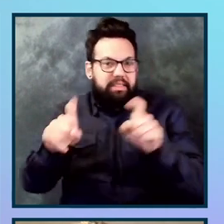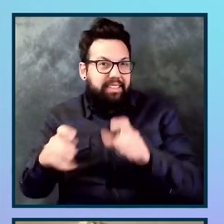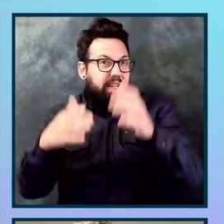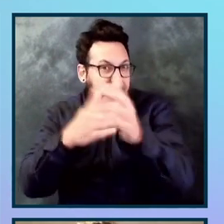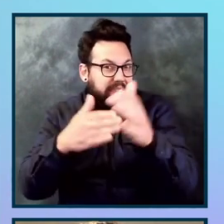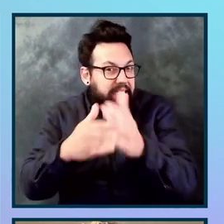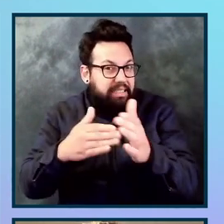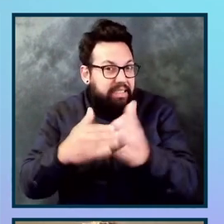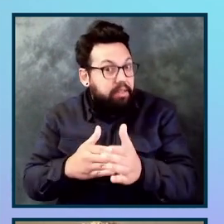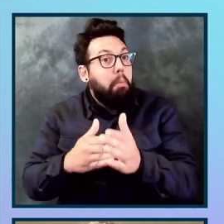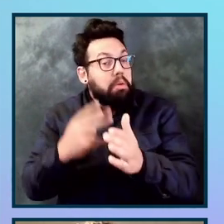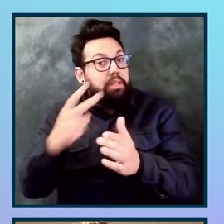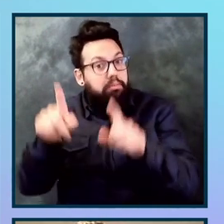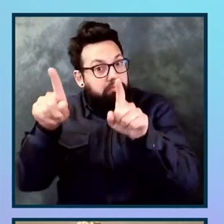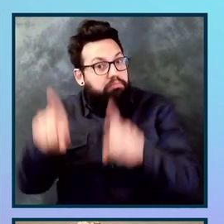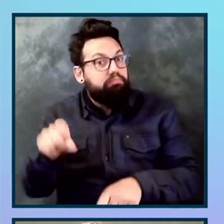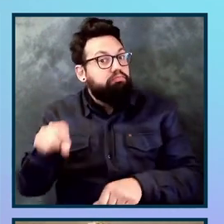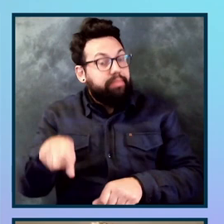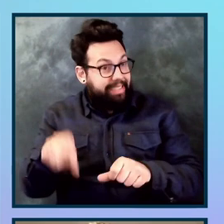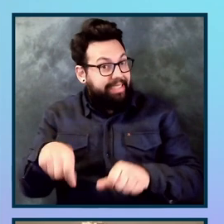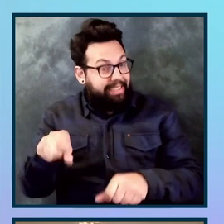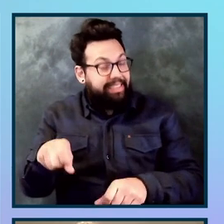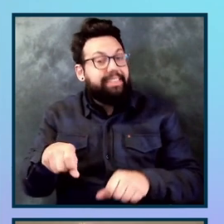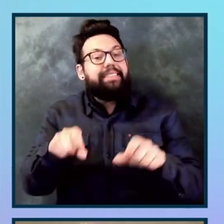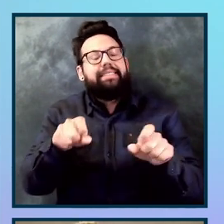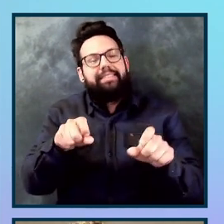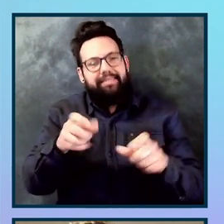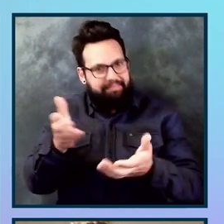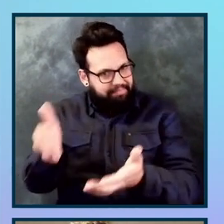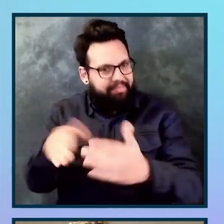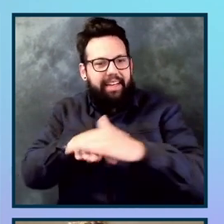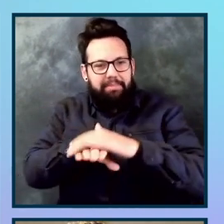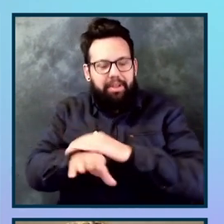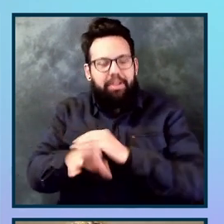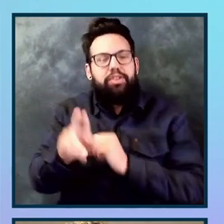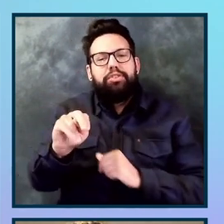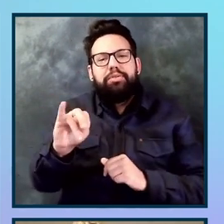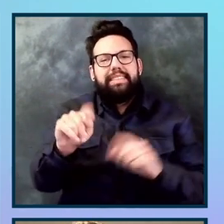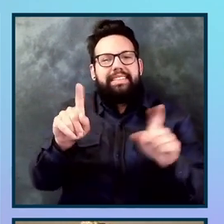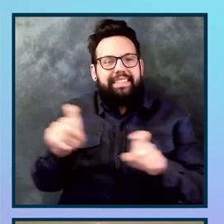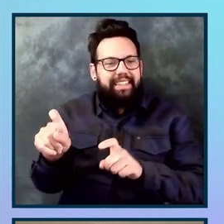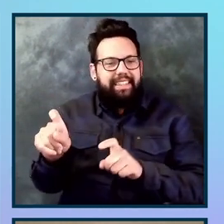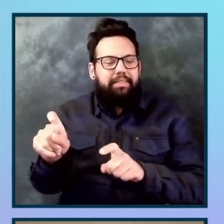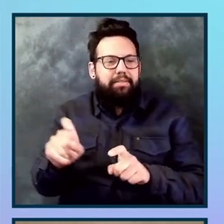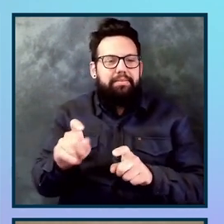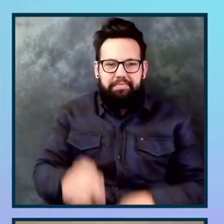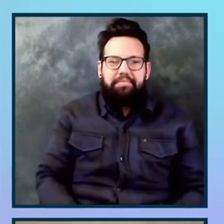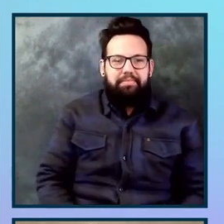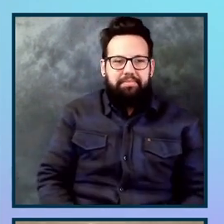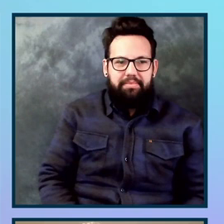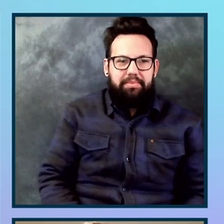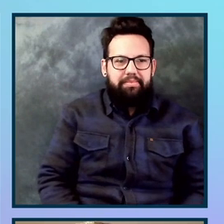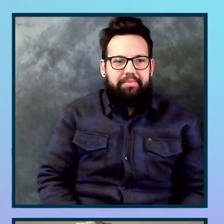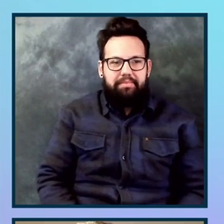changes in the future and I break some existing functionality, unit test should be there to, to help, uh, catch that. So I'm going to run my test command real quick. It's yarn